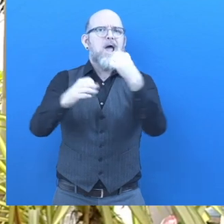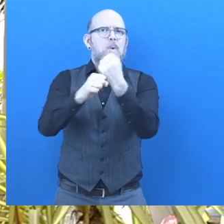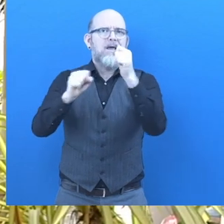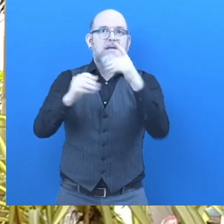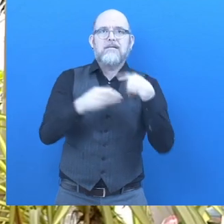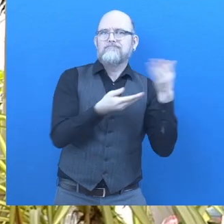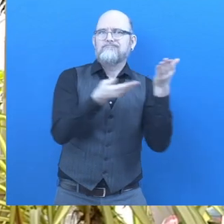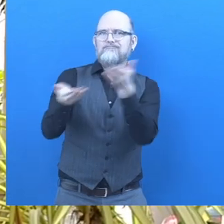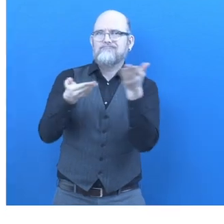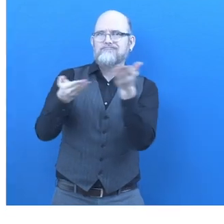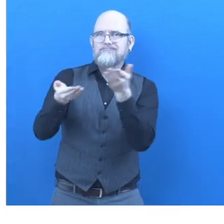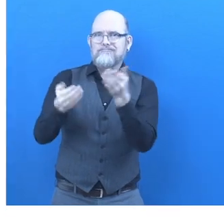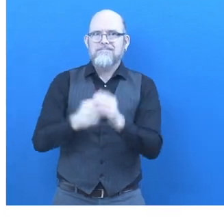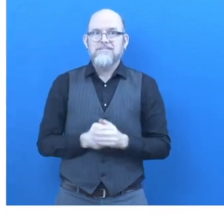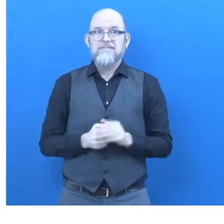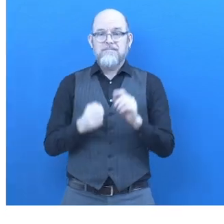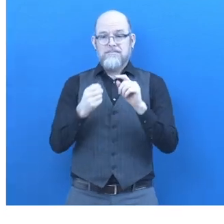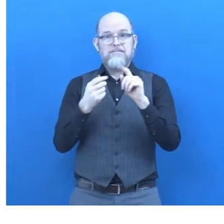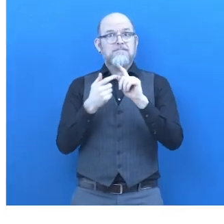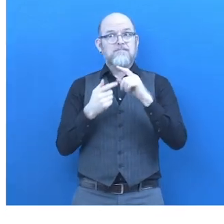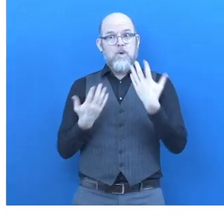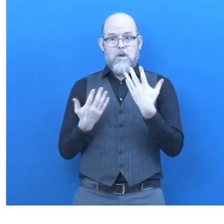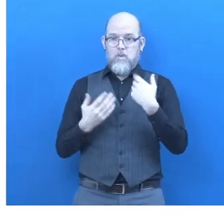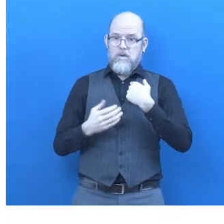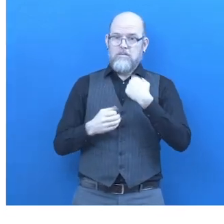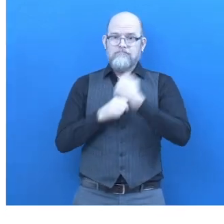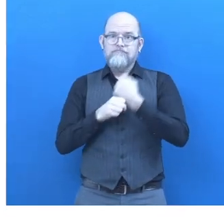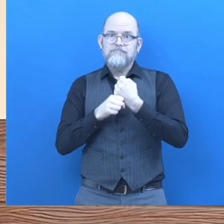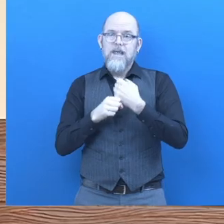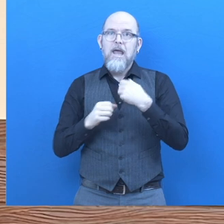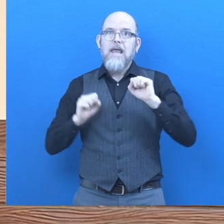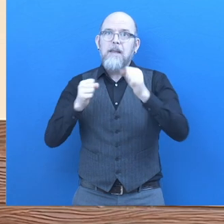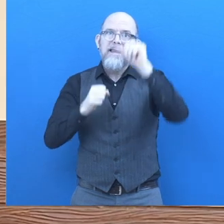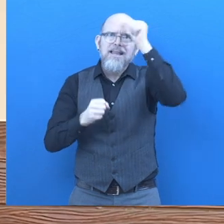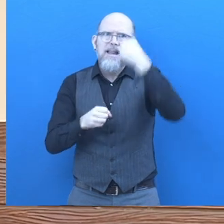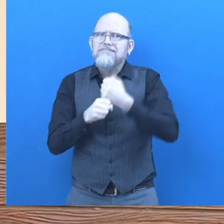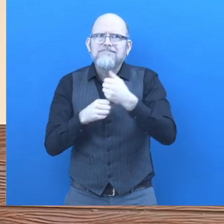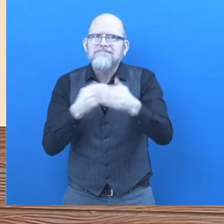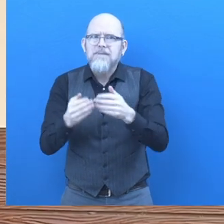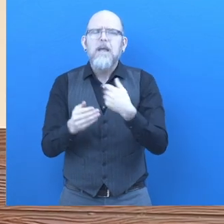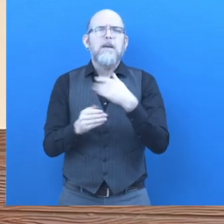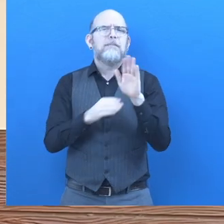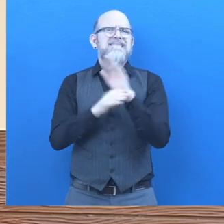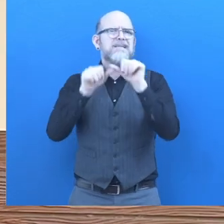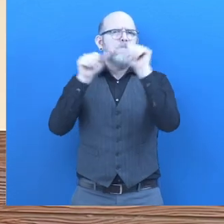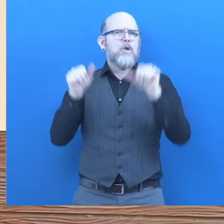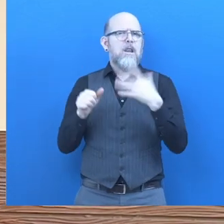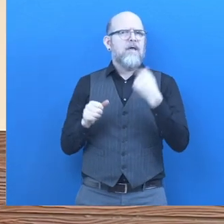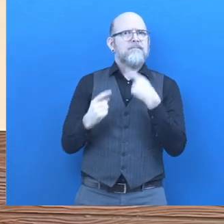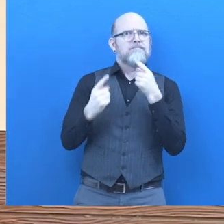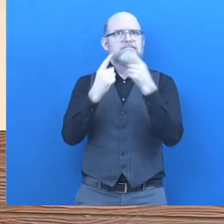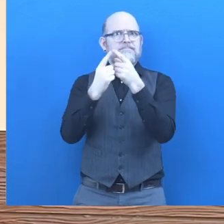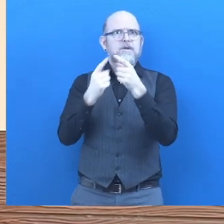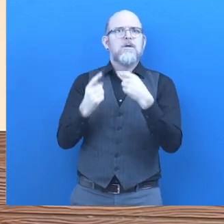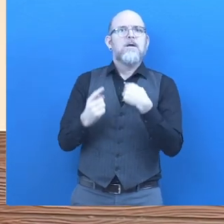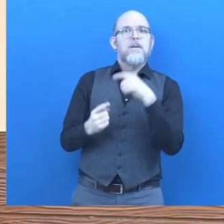market. How does iTool work? Our business model aims at providing a visually